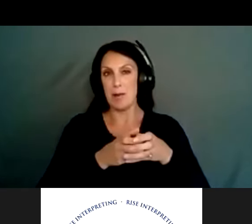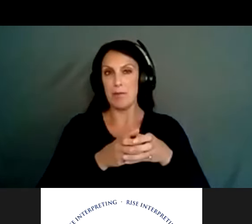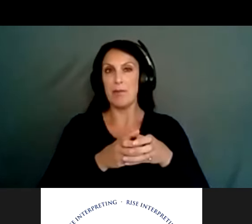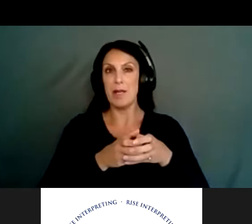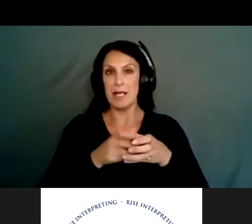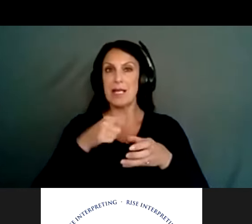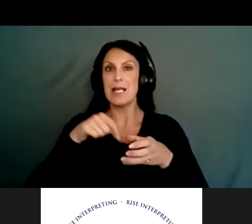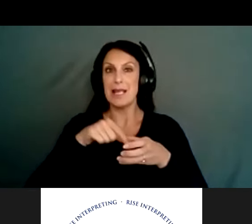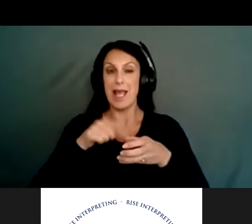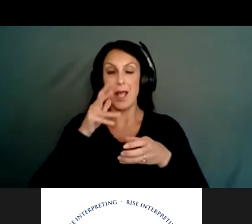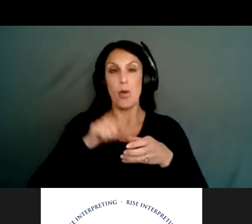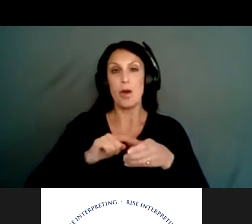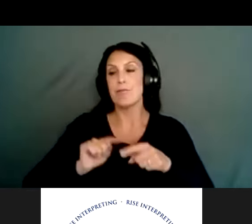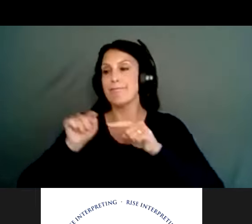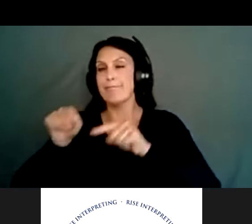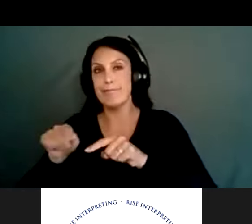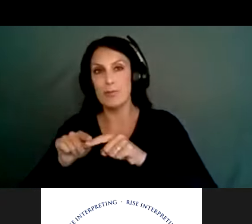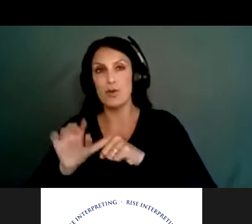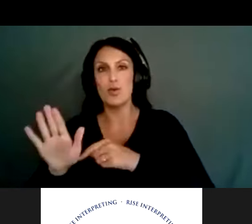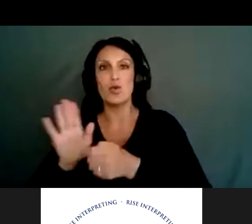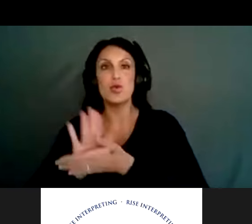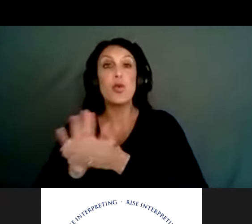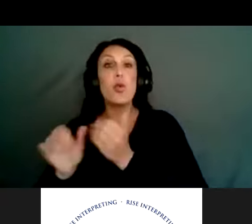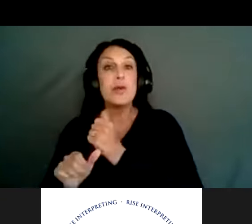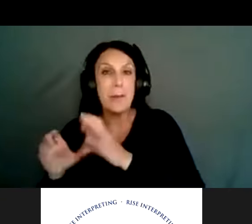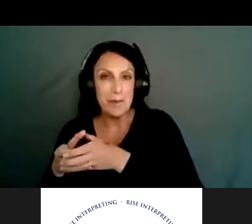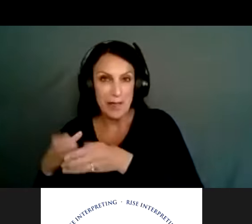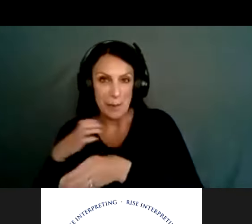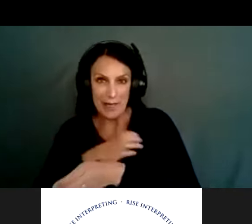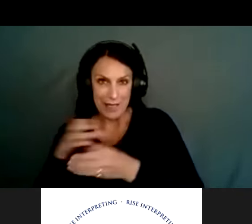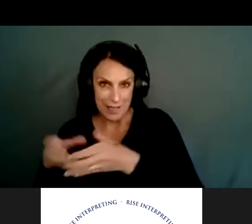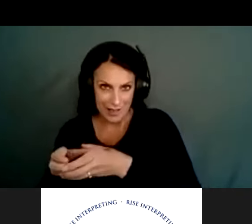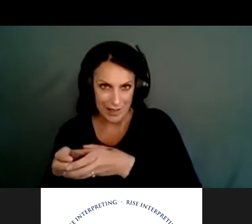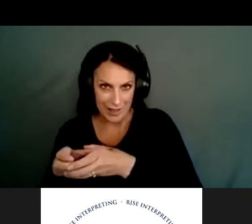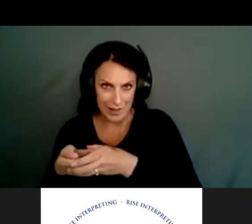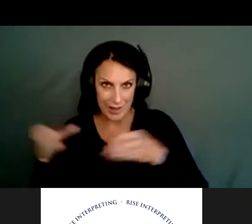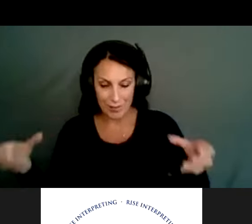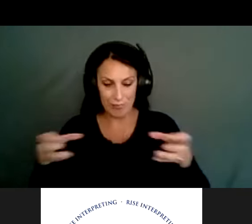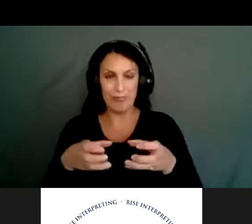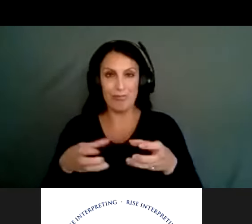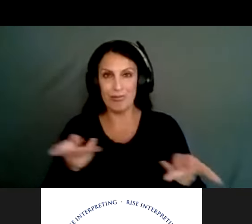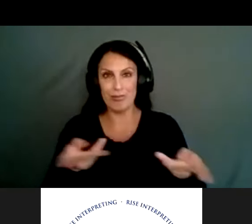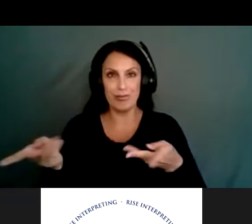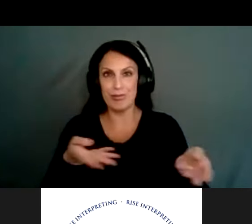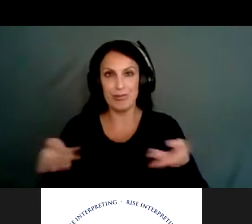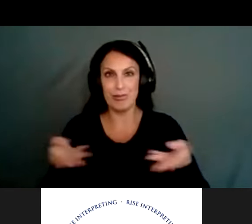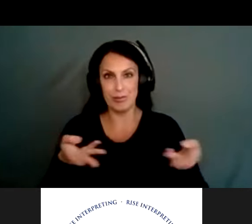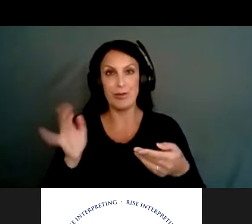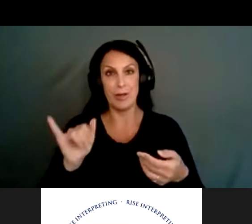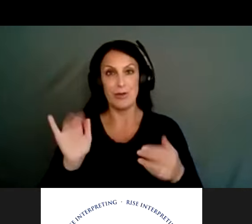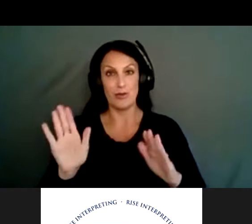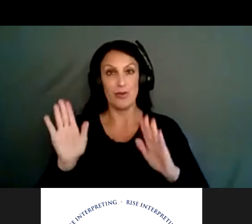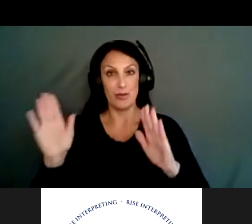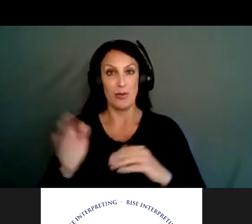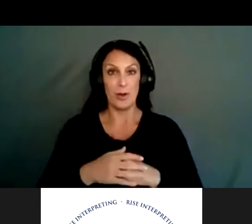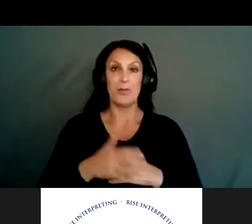subcommittee. Um, so definitely they can speak to, they can speak more on to that. All right. Thank you for that update,